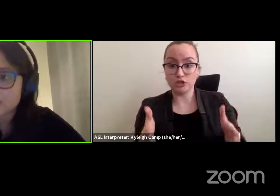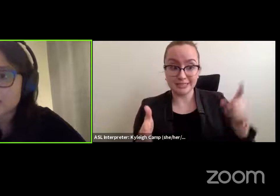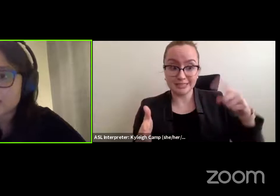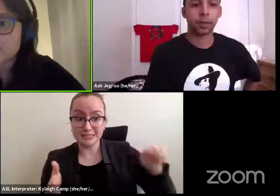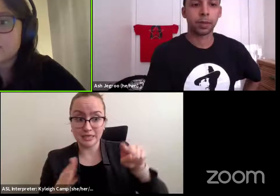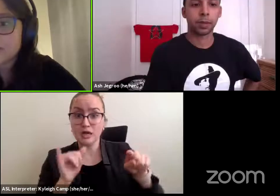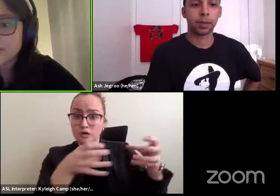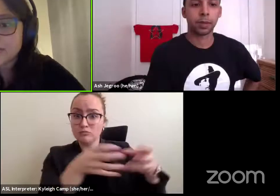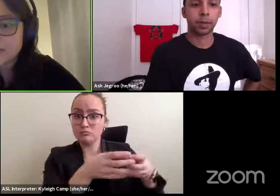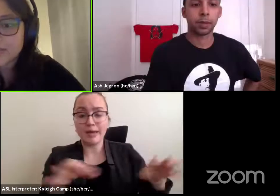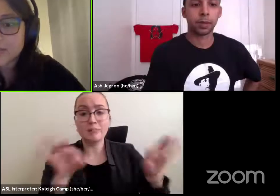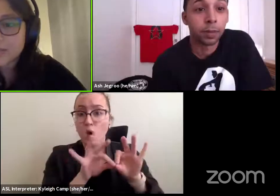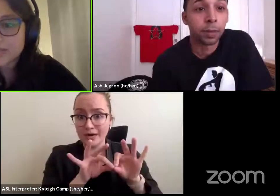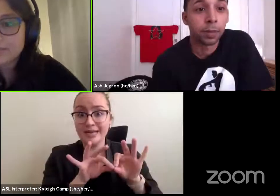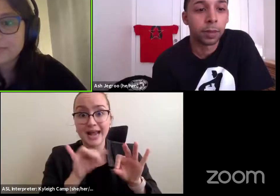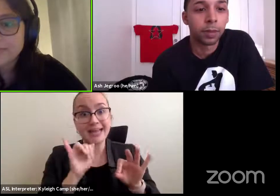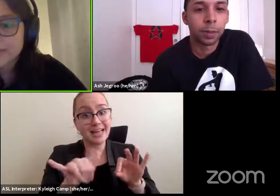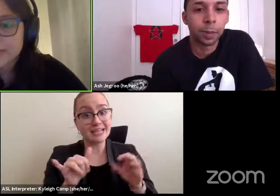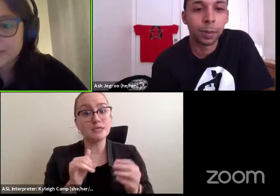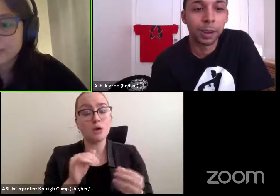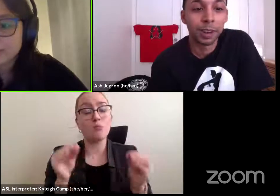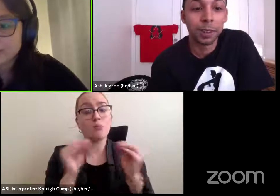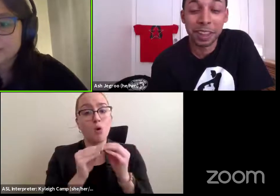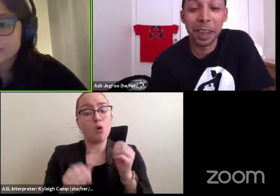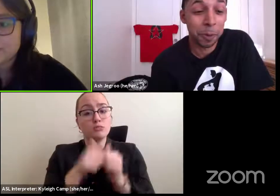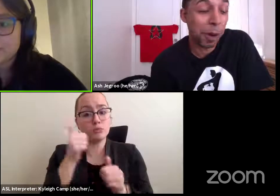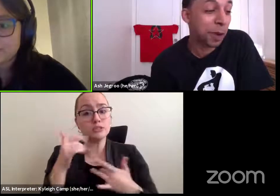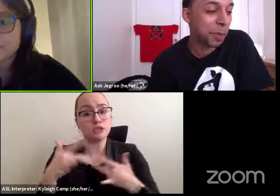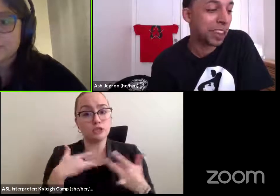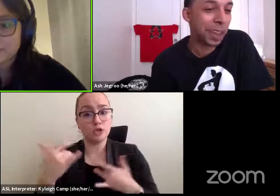condition of concern in today's world. Thank you.